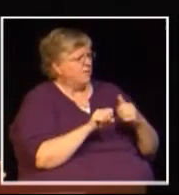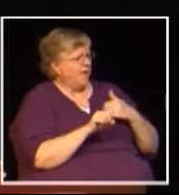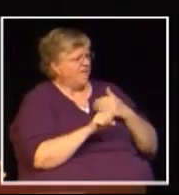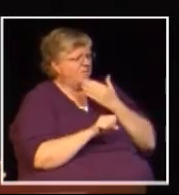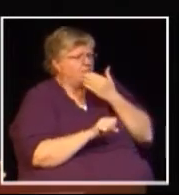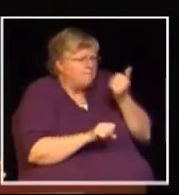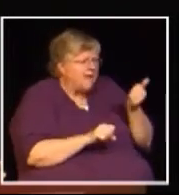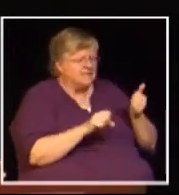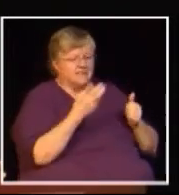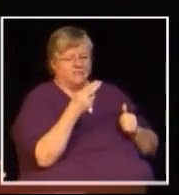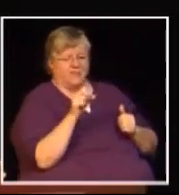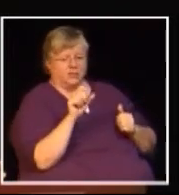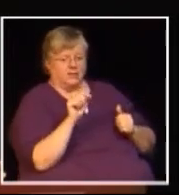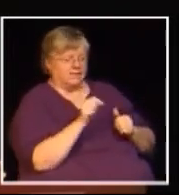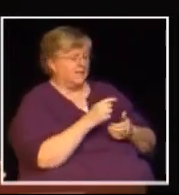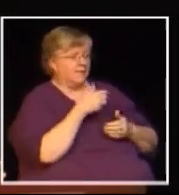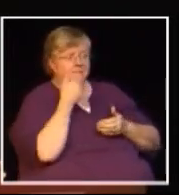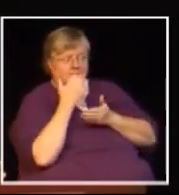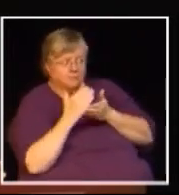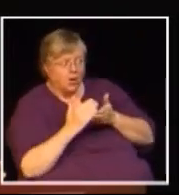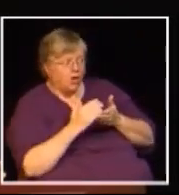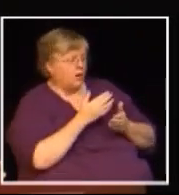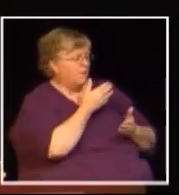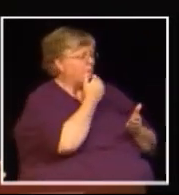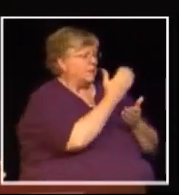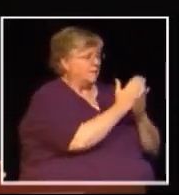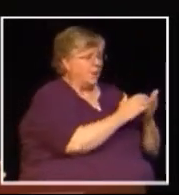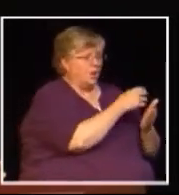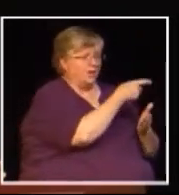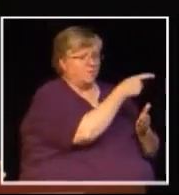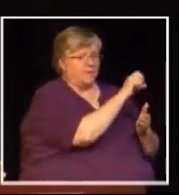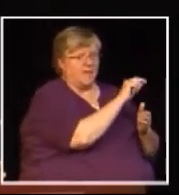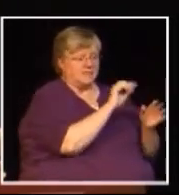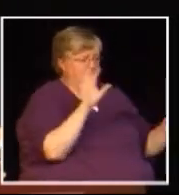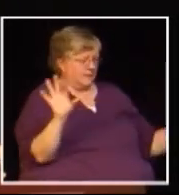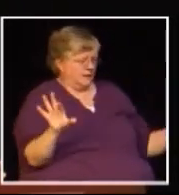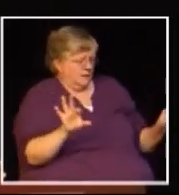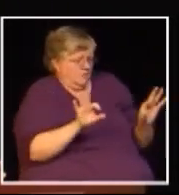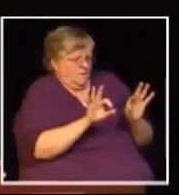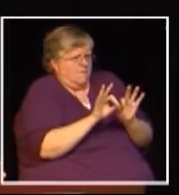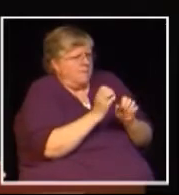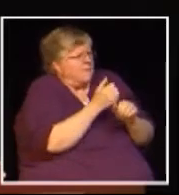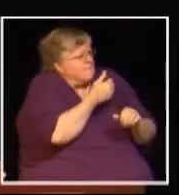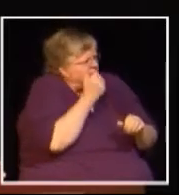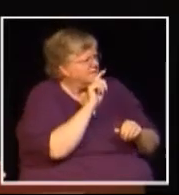both HST and PST why must it be an either or